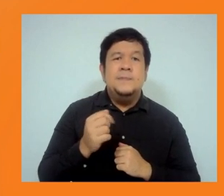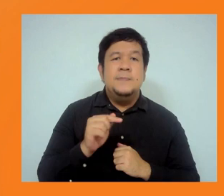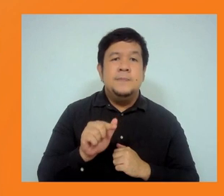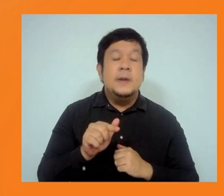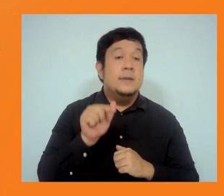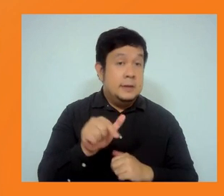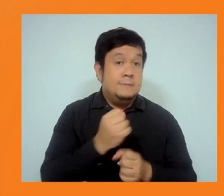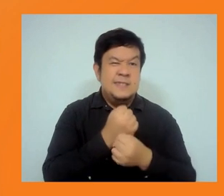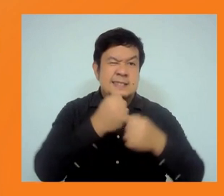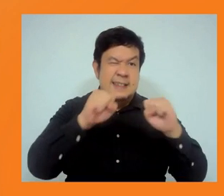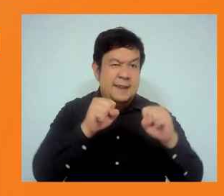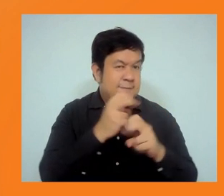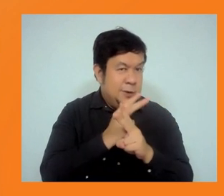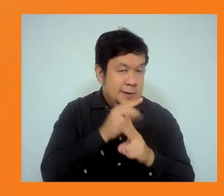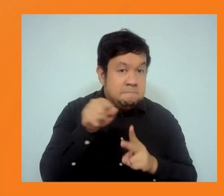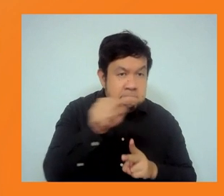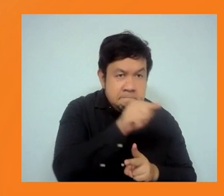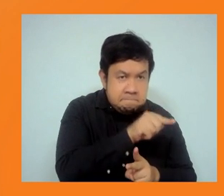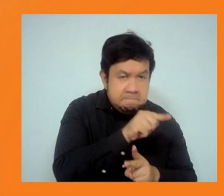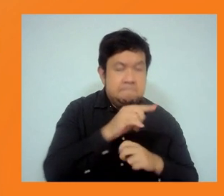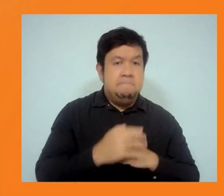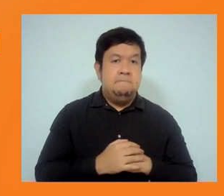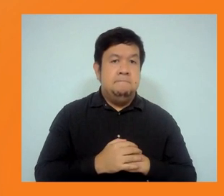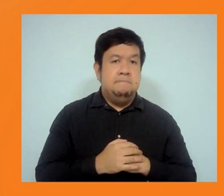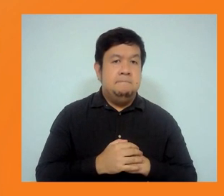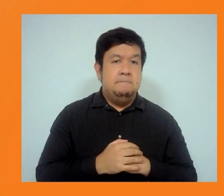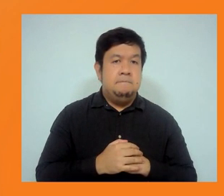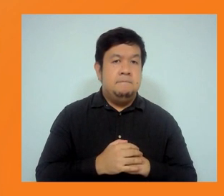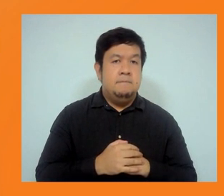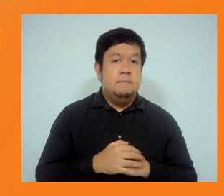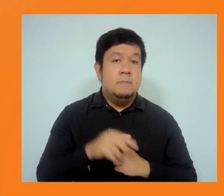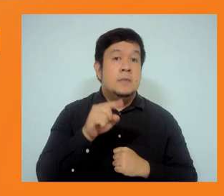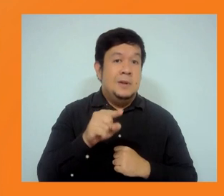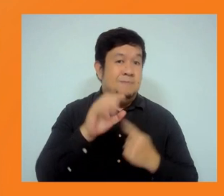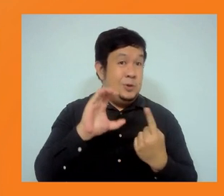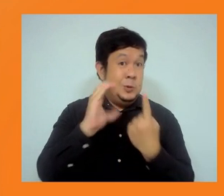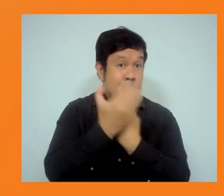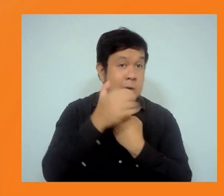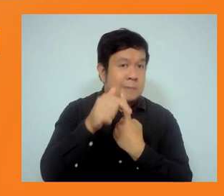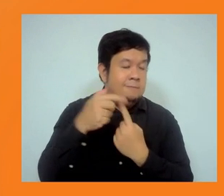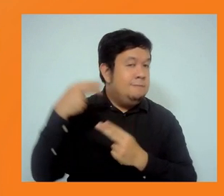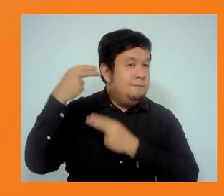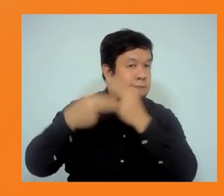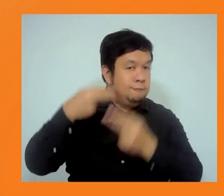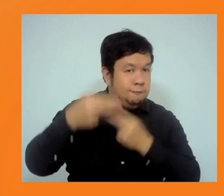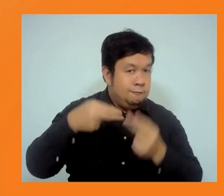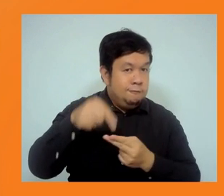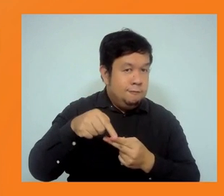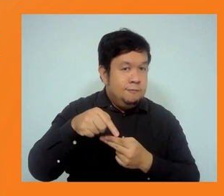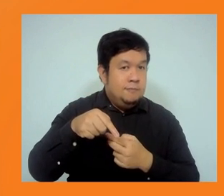conservation, as well as cultural heritage. And I want to just step you through a few brief highlights on some of those issues.